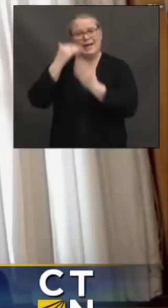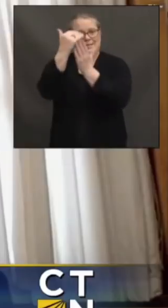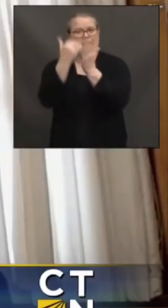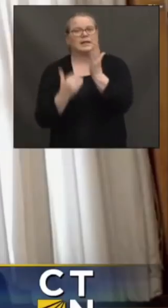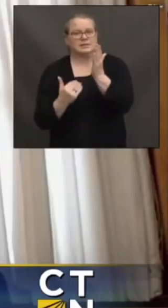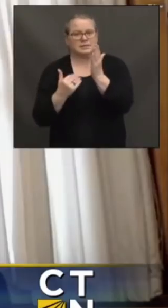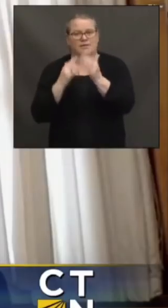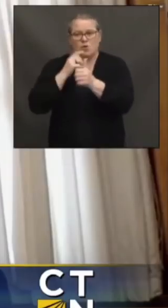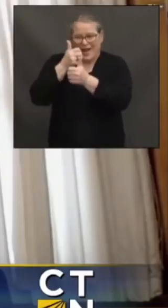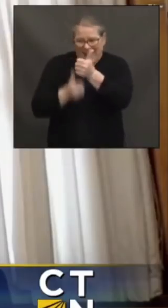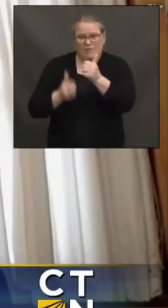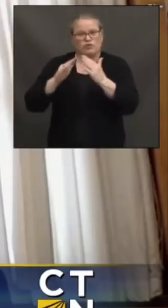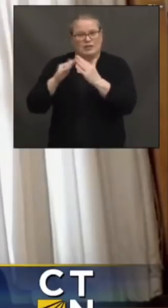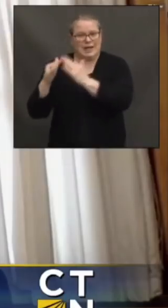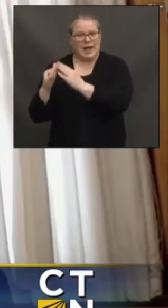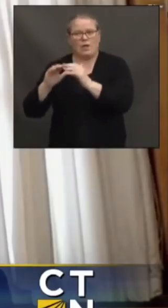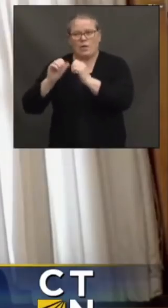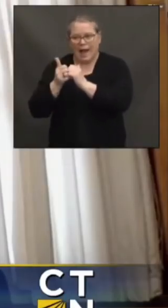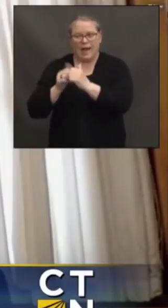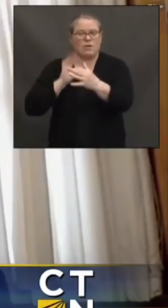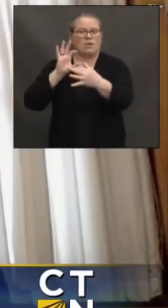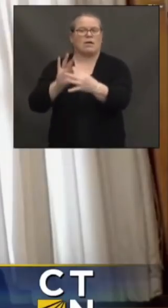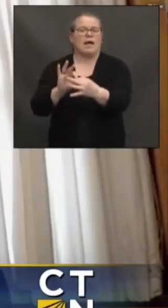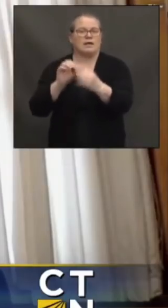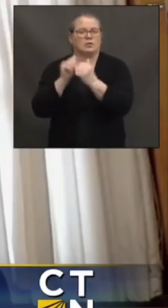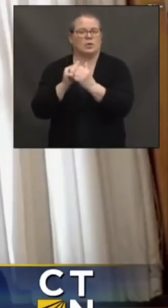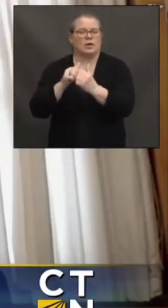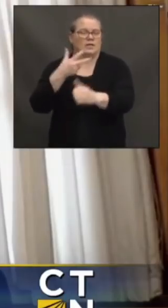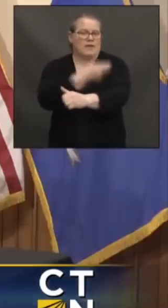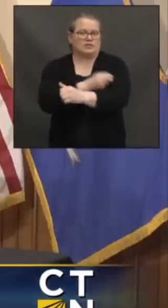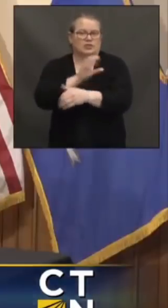you get connected into a vaccination clinic in your community.